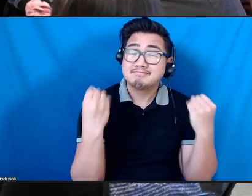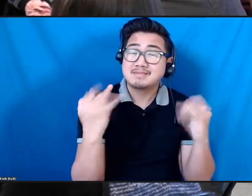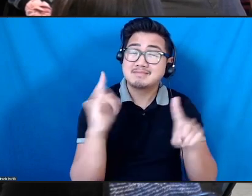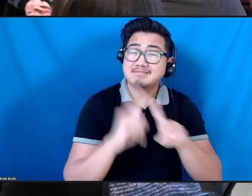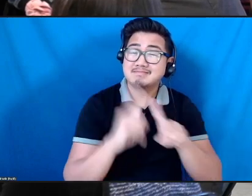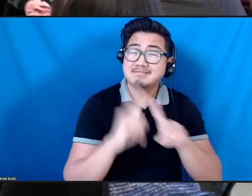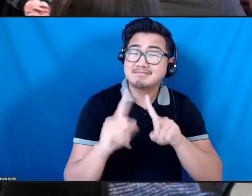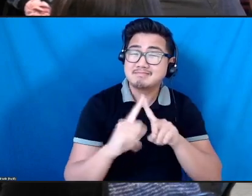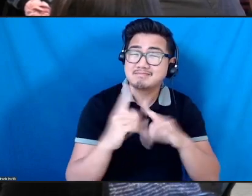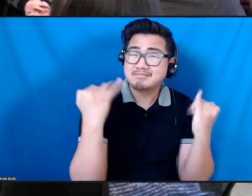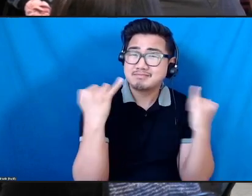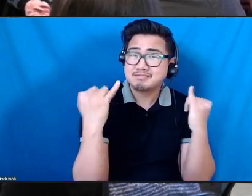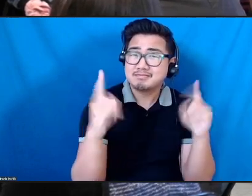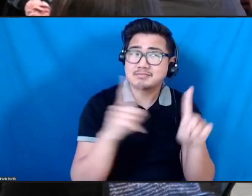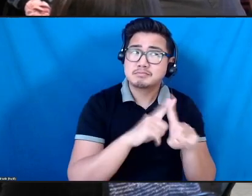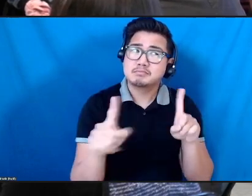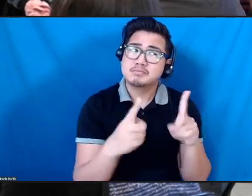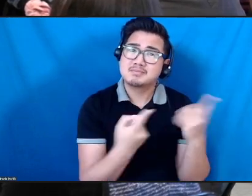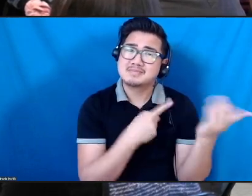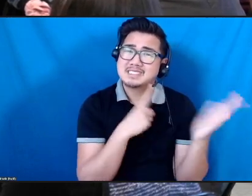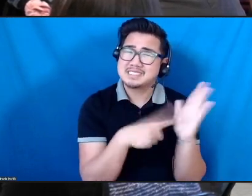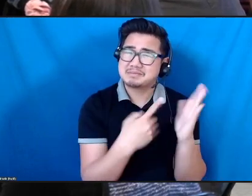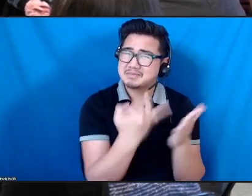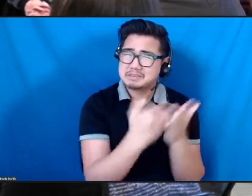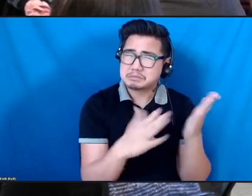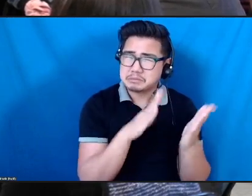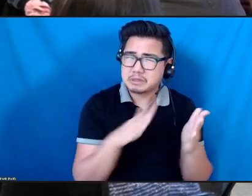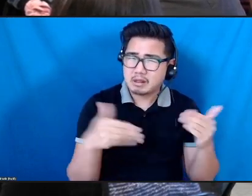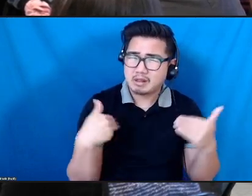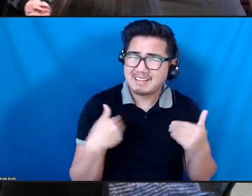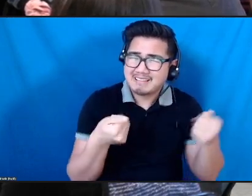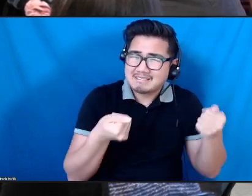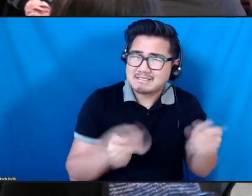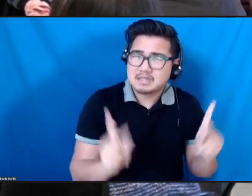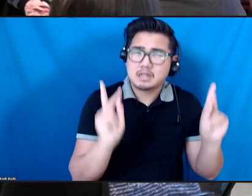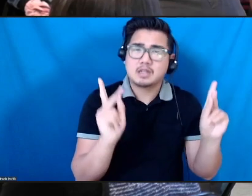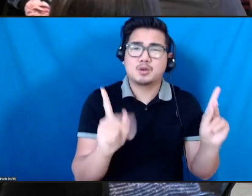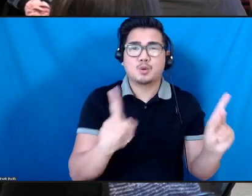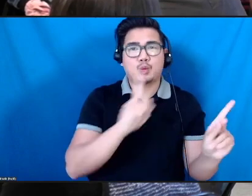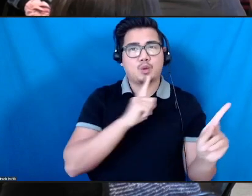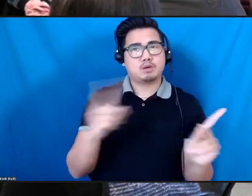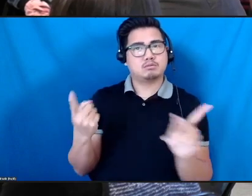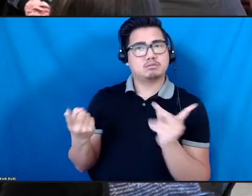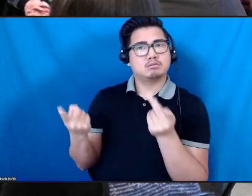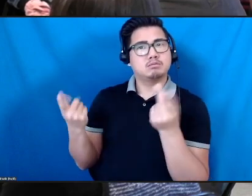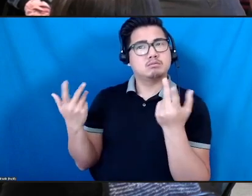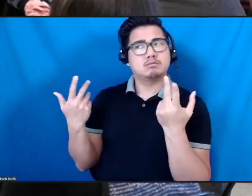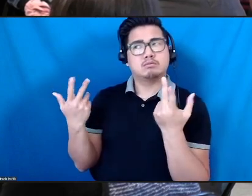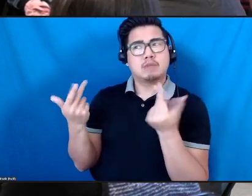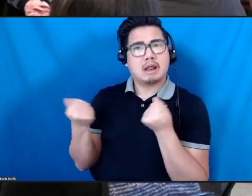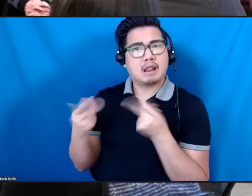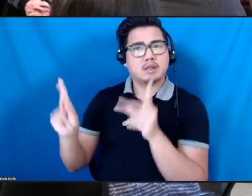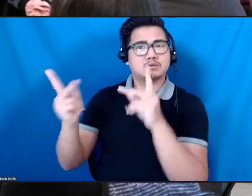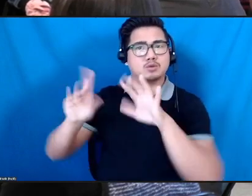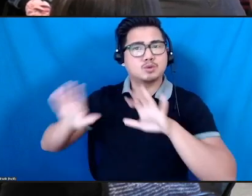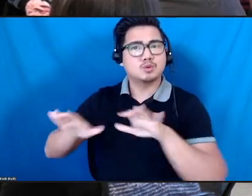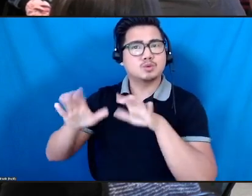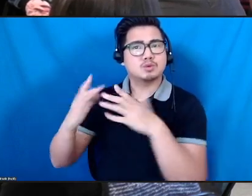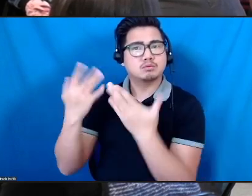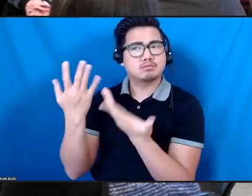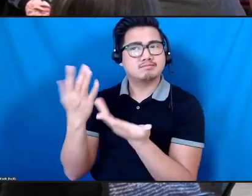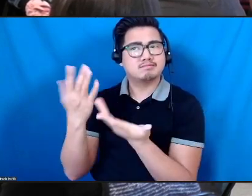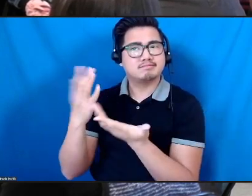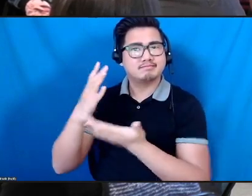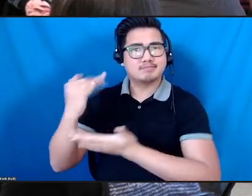always allowed to play out those ideas in an academic context, unless they are PhD students or something like that. And so, I would love to